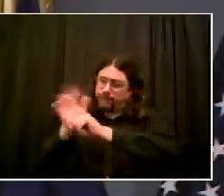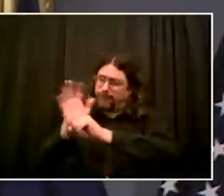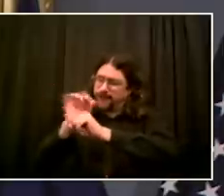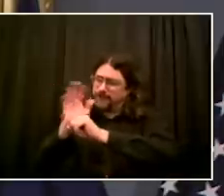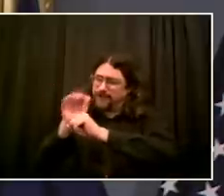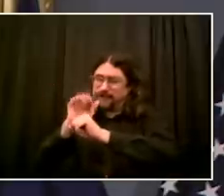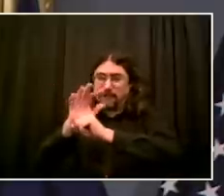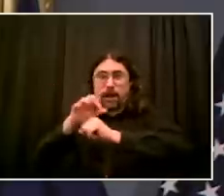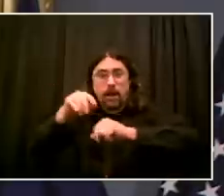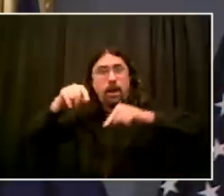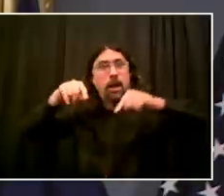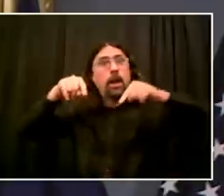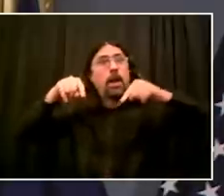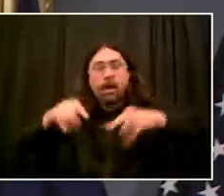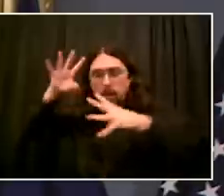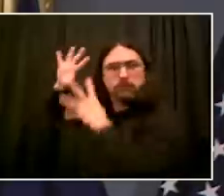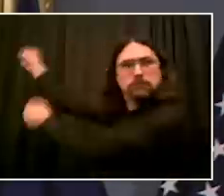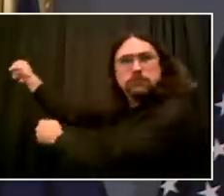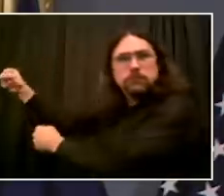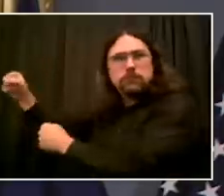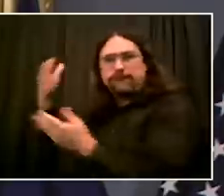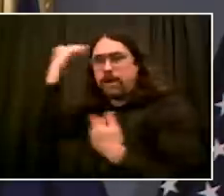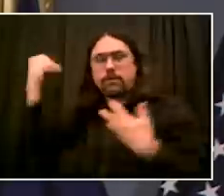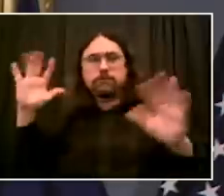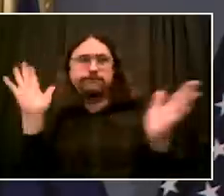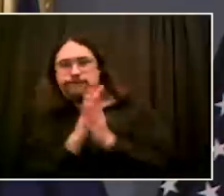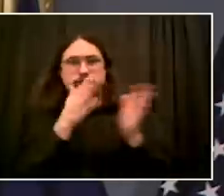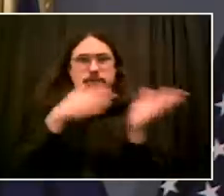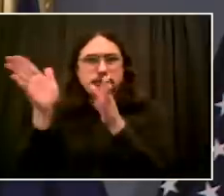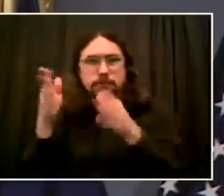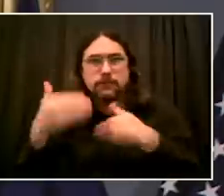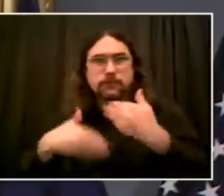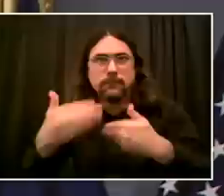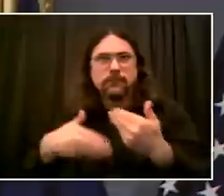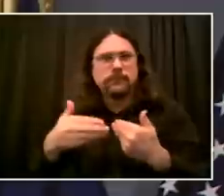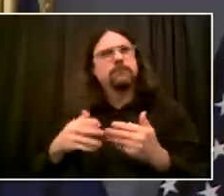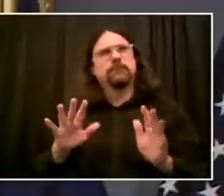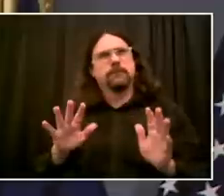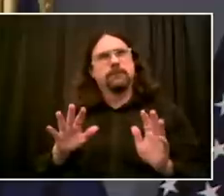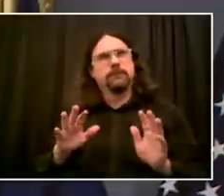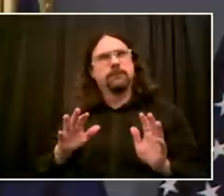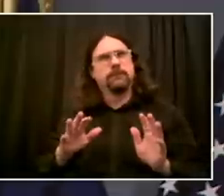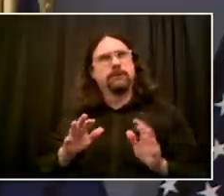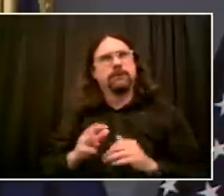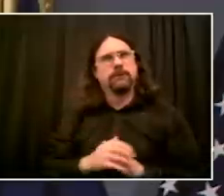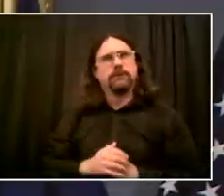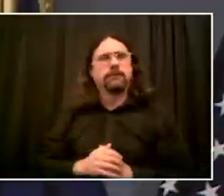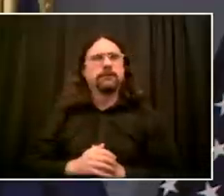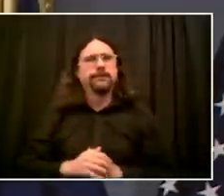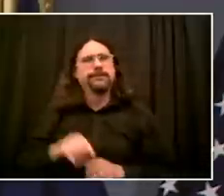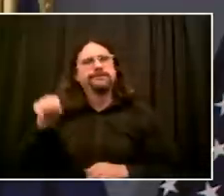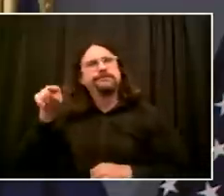history where the realization became clearer that we're living an unacceptable reality.